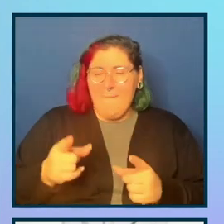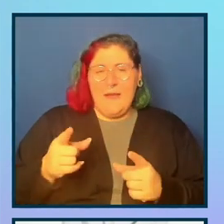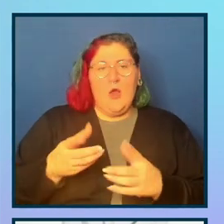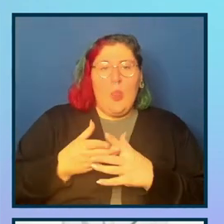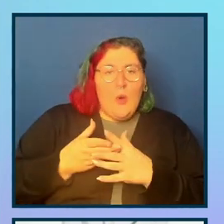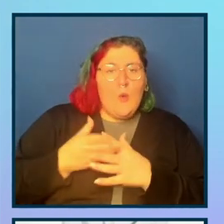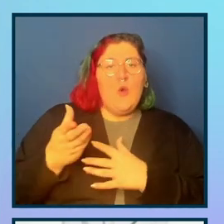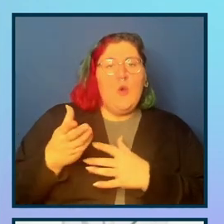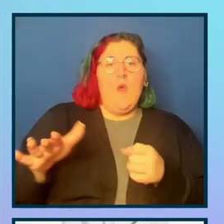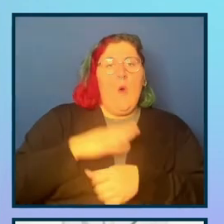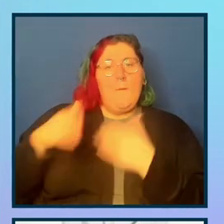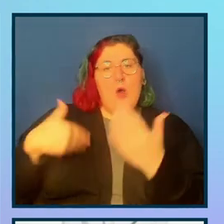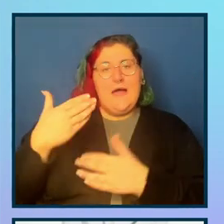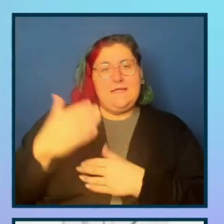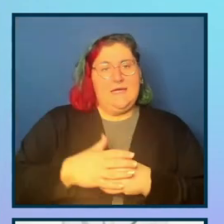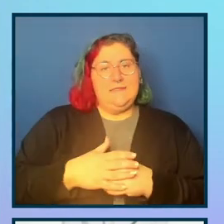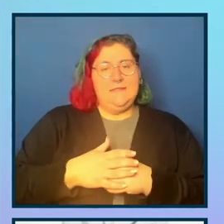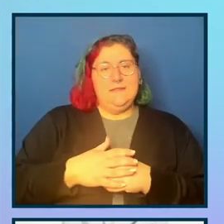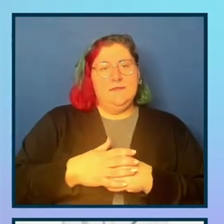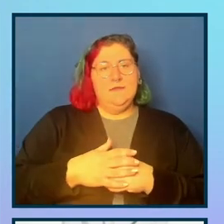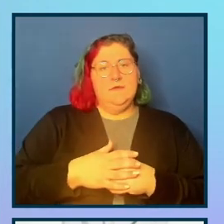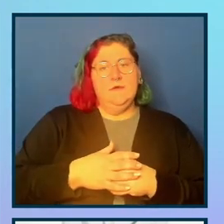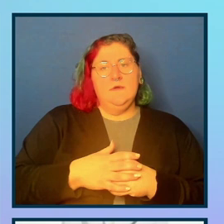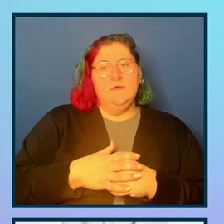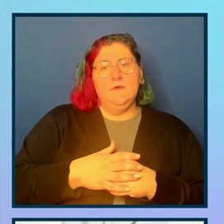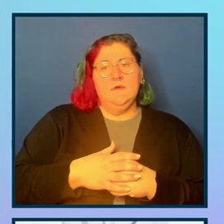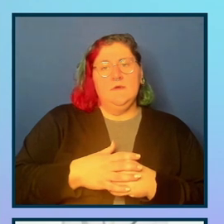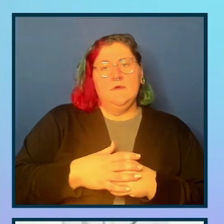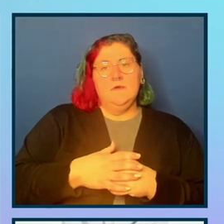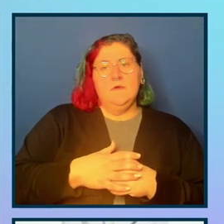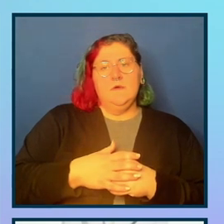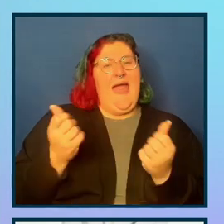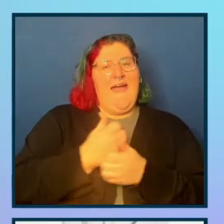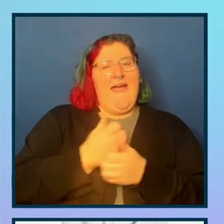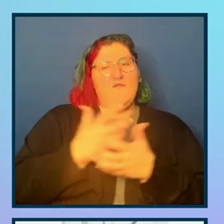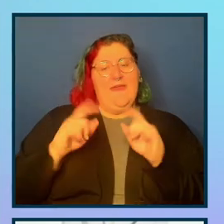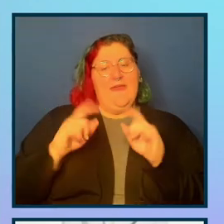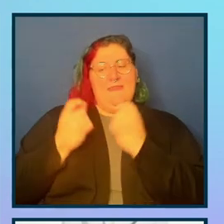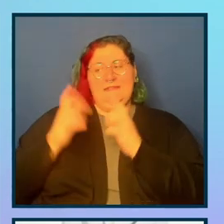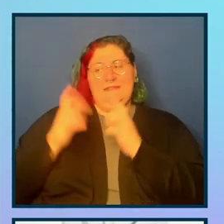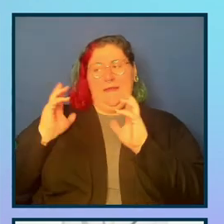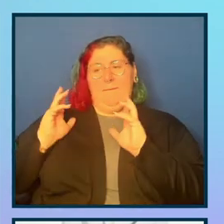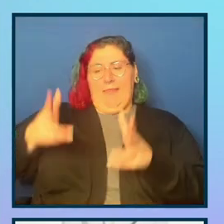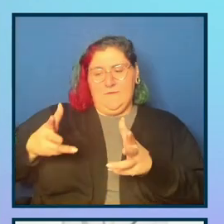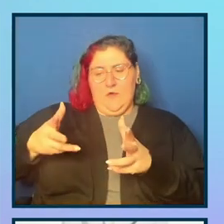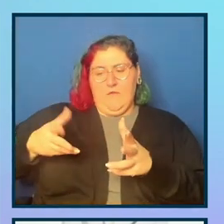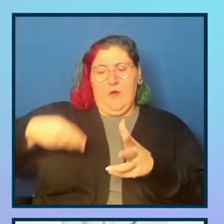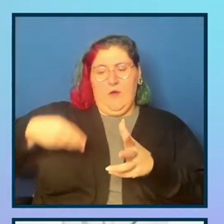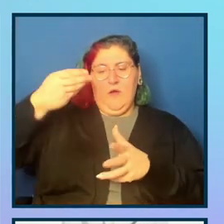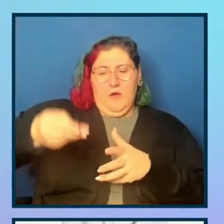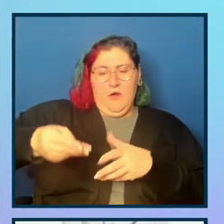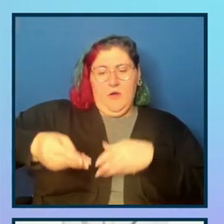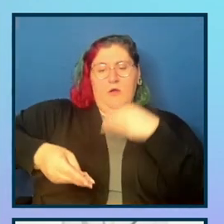there technical debt that is accessibility, technical debt that is actually piling on, and doing an audit for compliance,